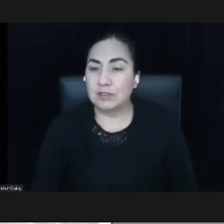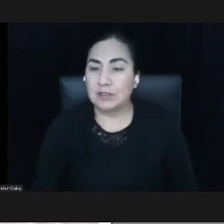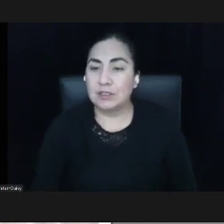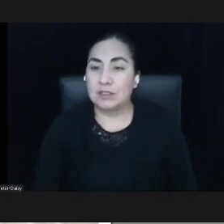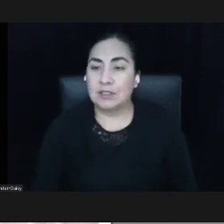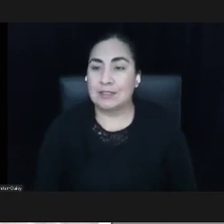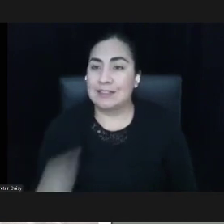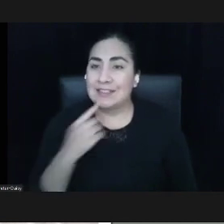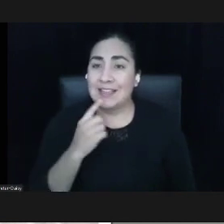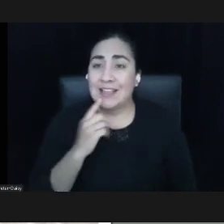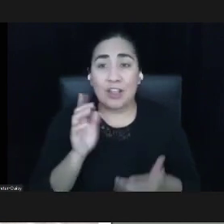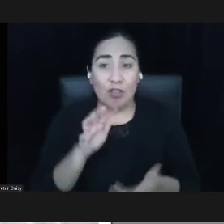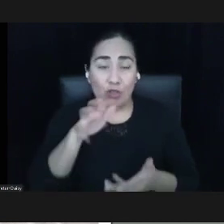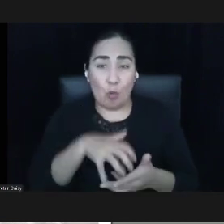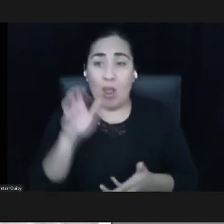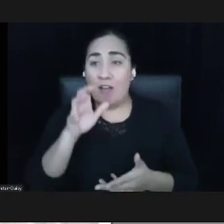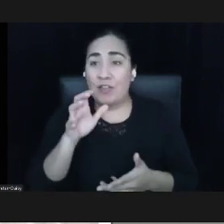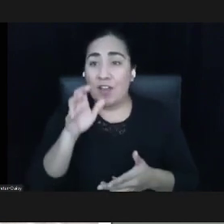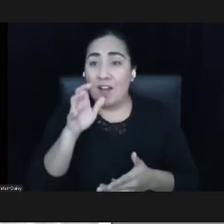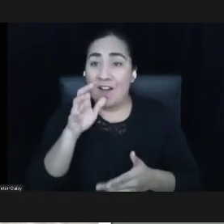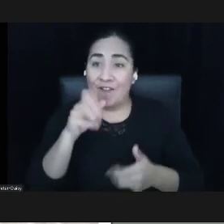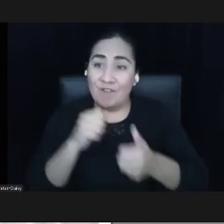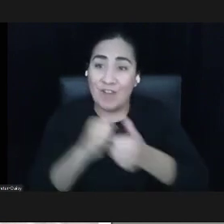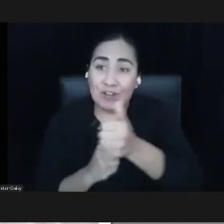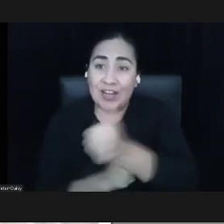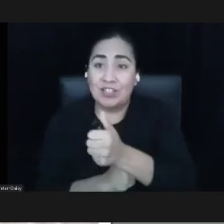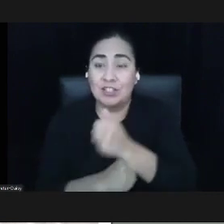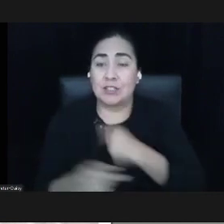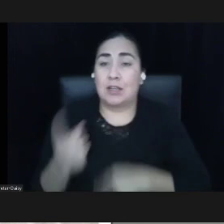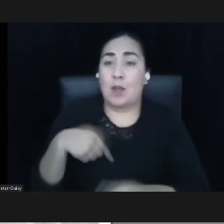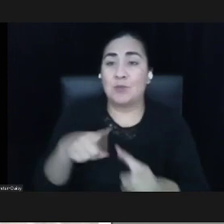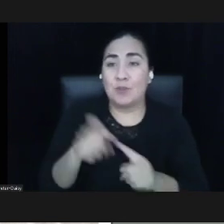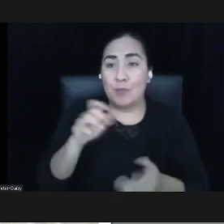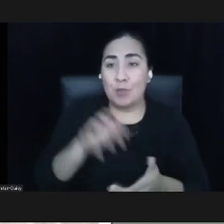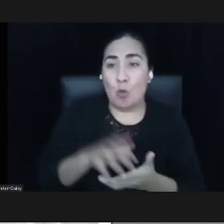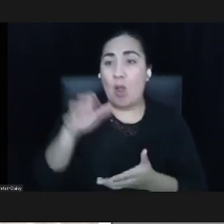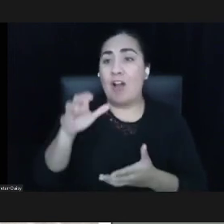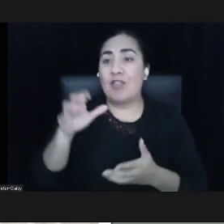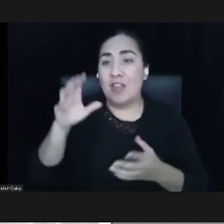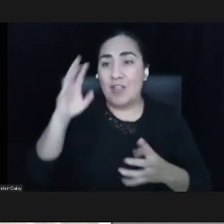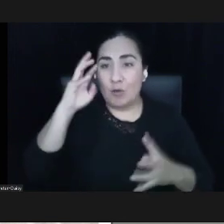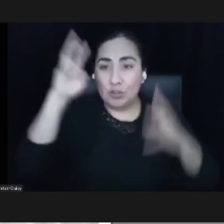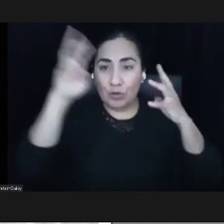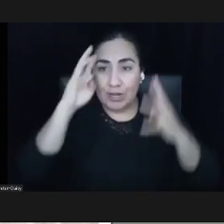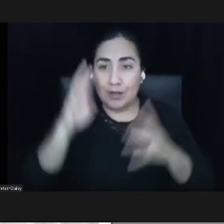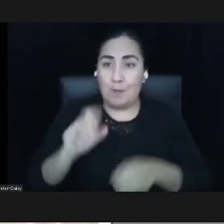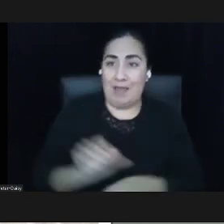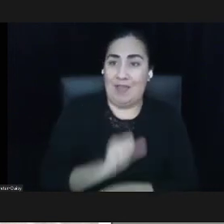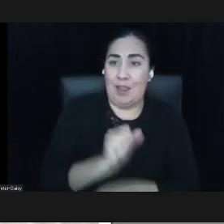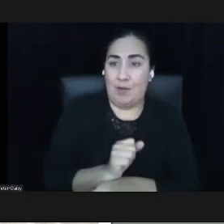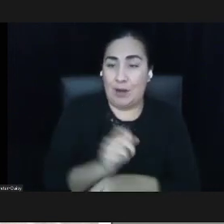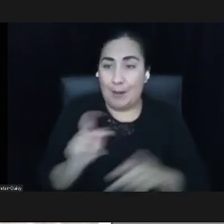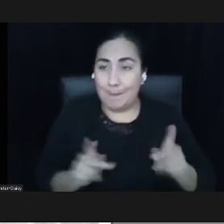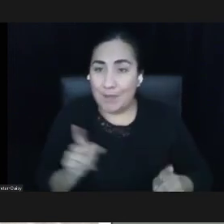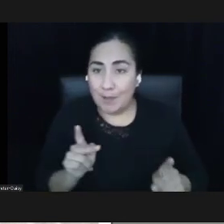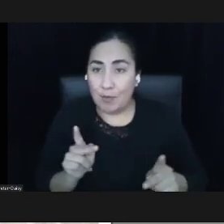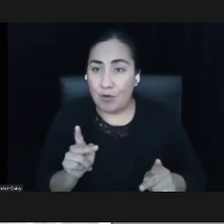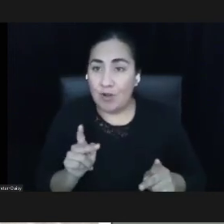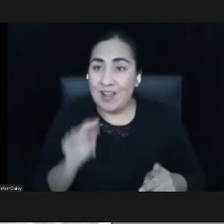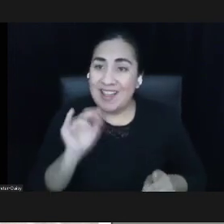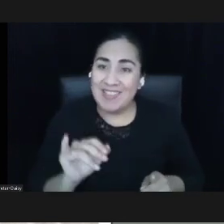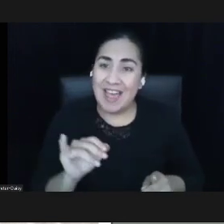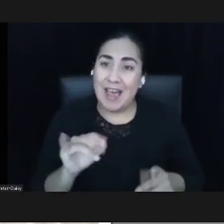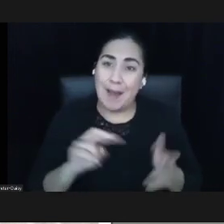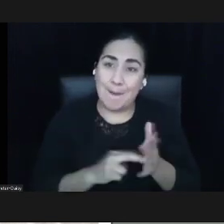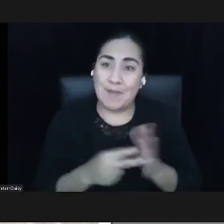that was created by laboring people. To us, that means there is a moral imperative to give it back to the communities where it was generated and to do